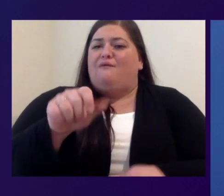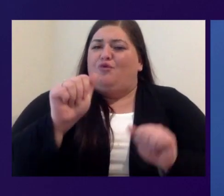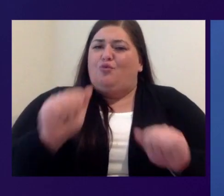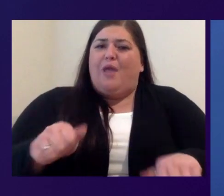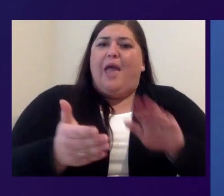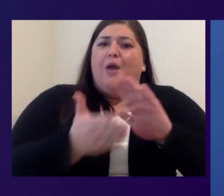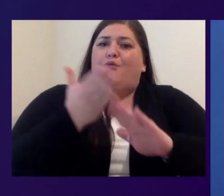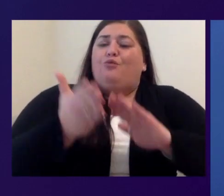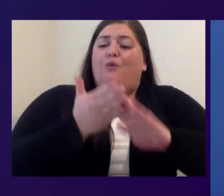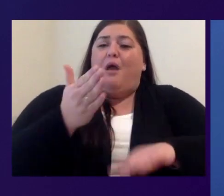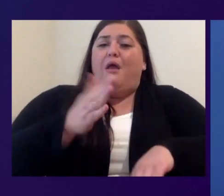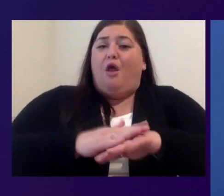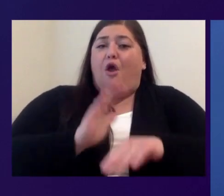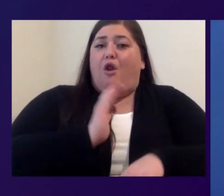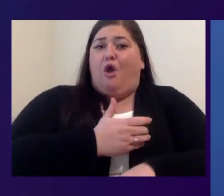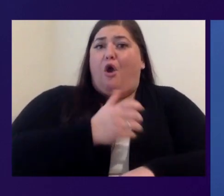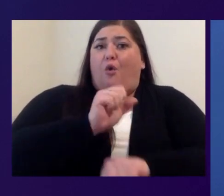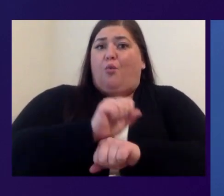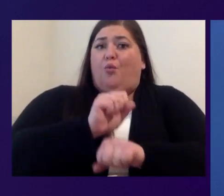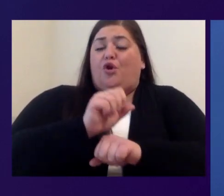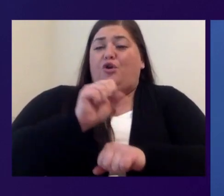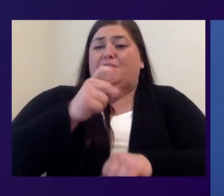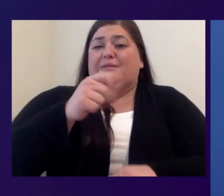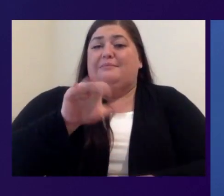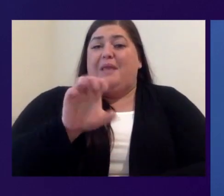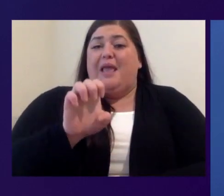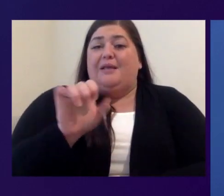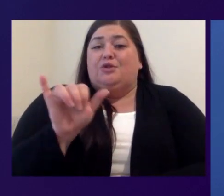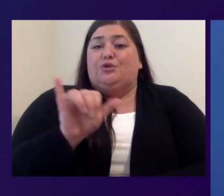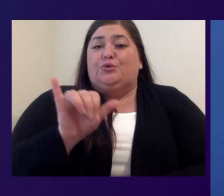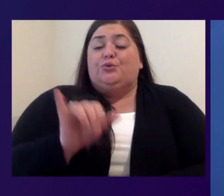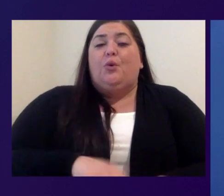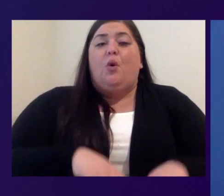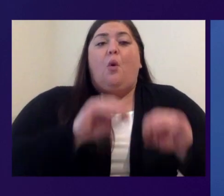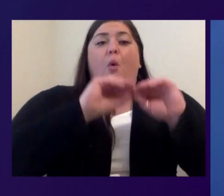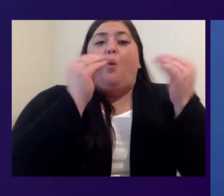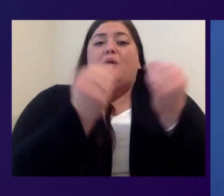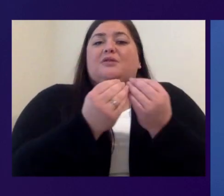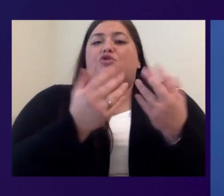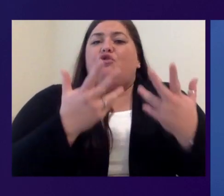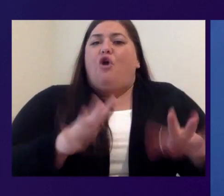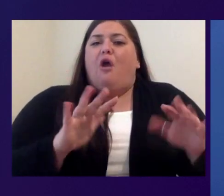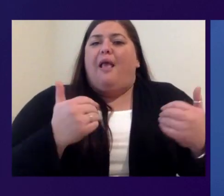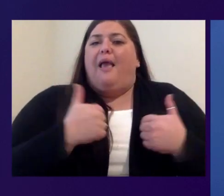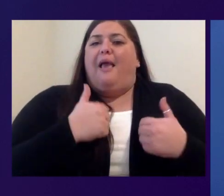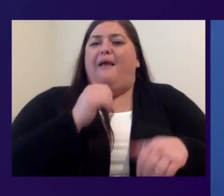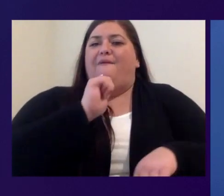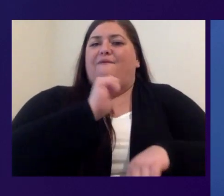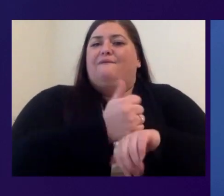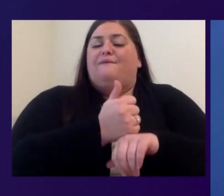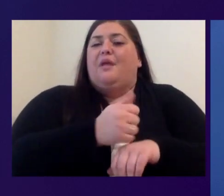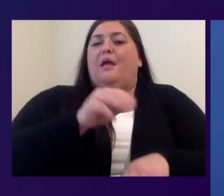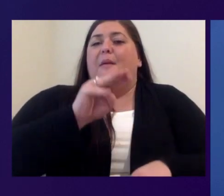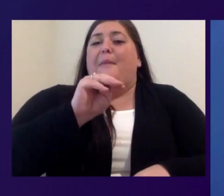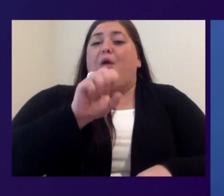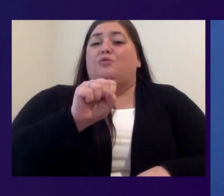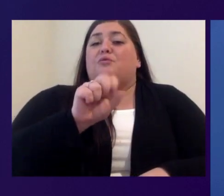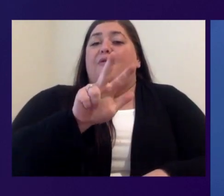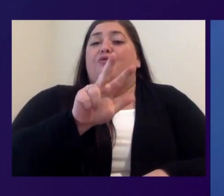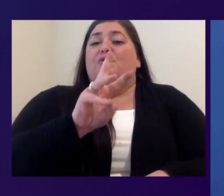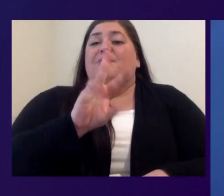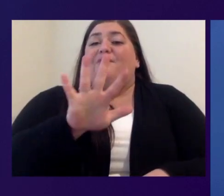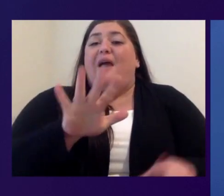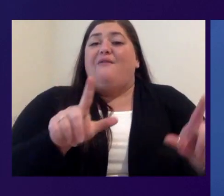our WorkSpaces services as well. So for organizations with existing Microsoft 365 licenses, you can bring your